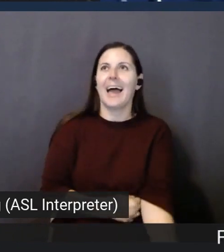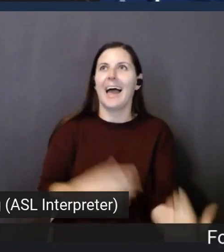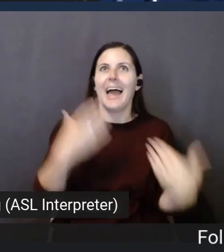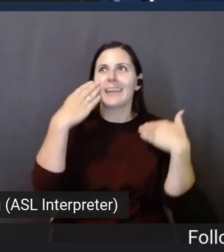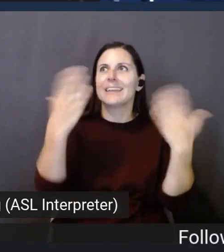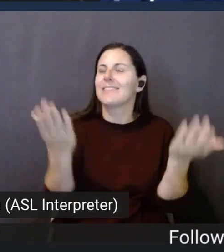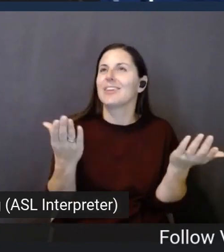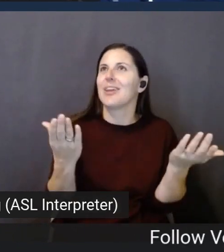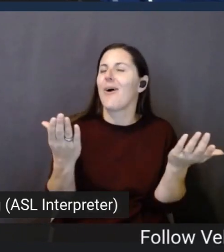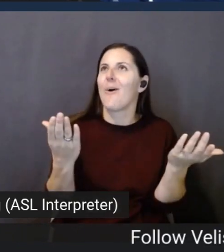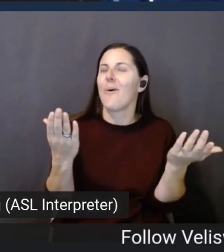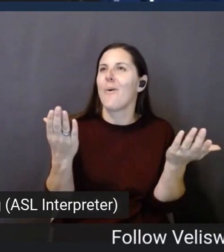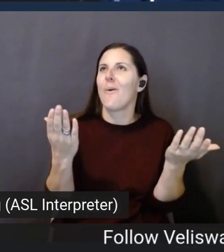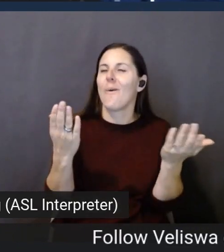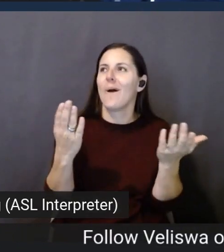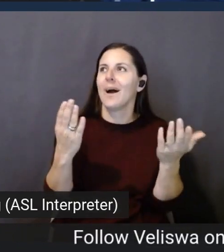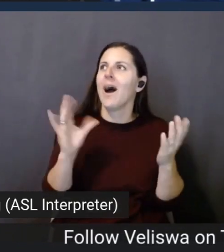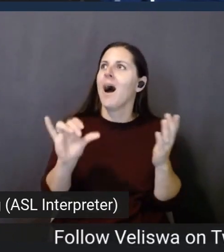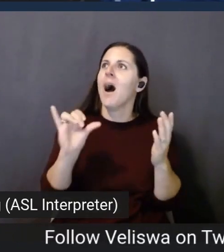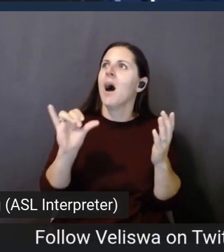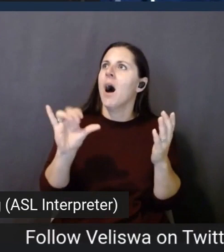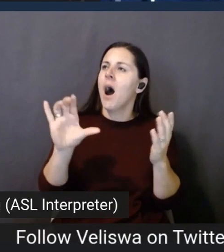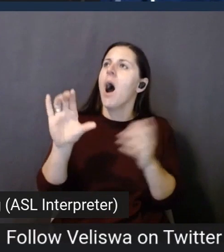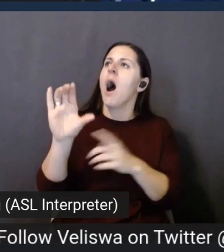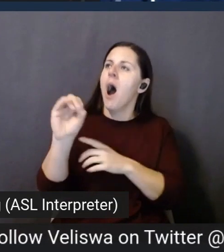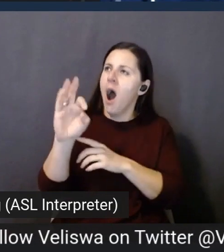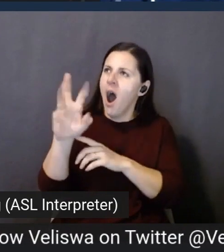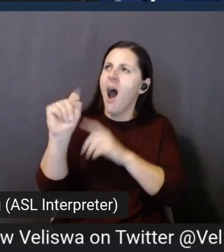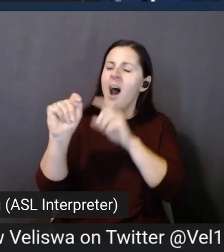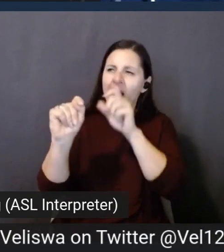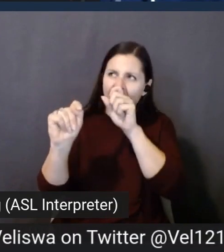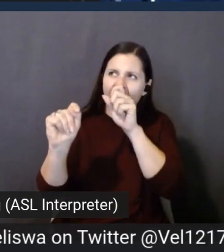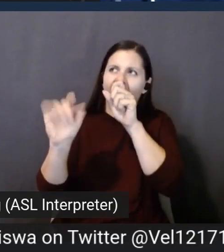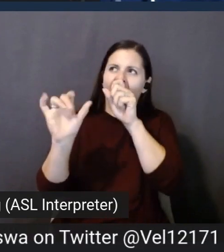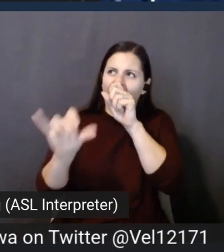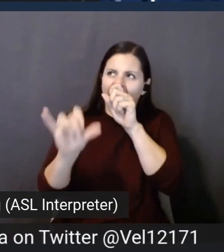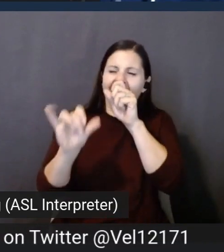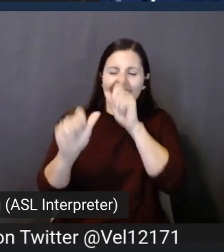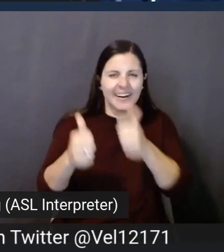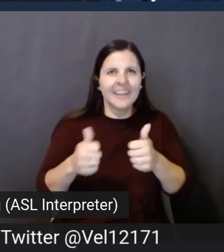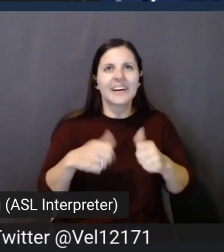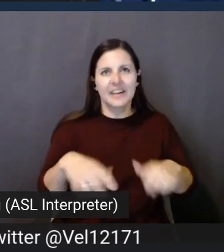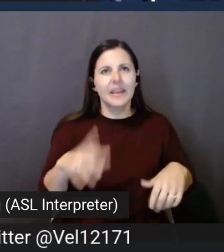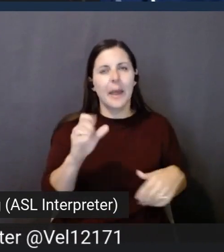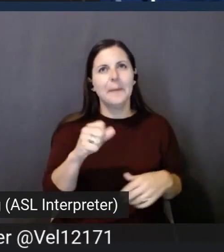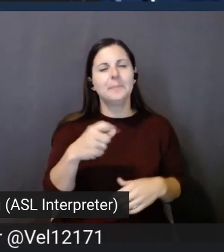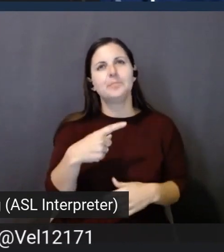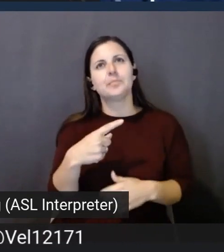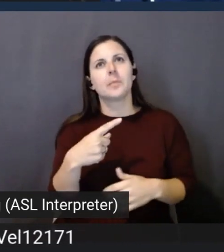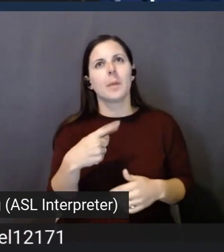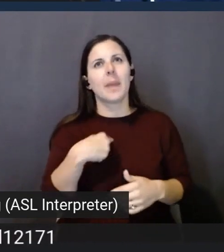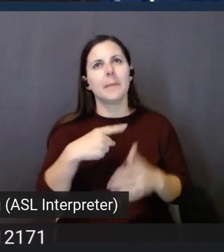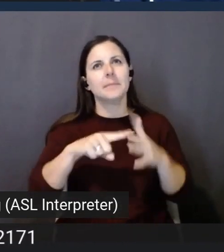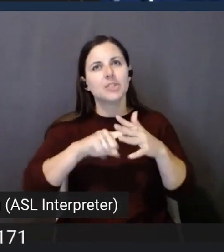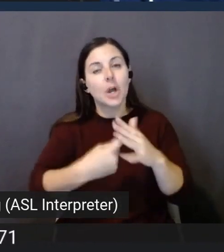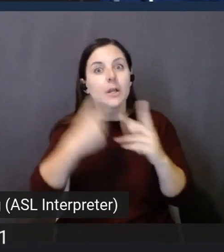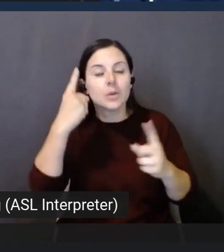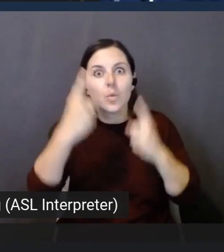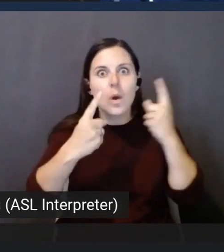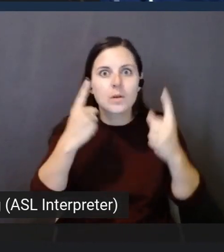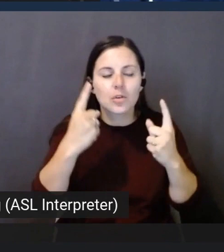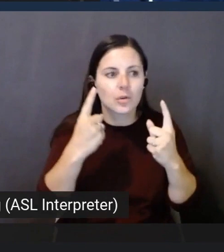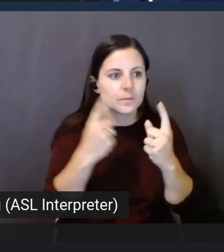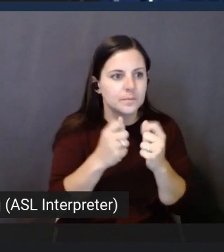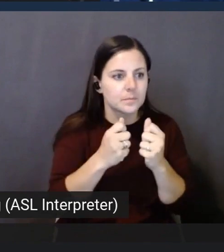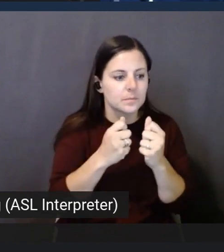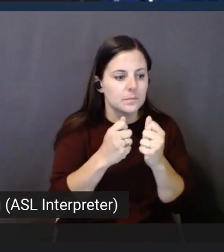belonged in Connect until you described it in the way that you did. So, but I'm beginning to wonder, you know, how does